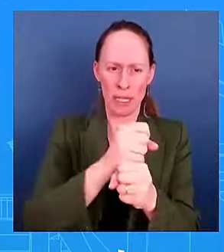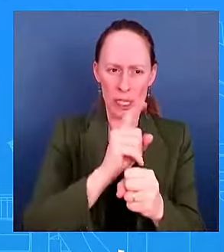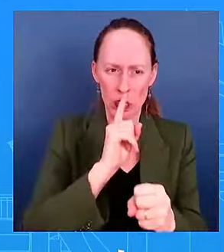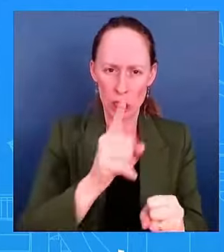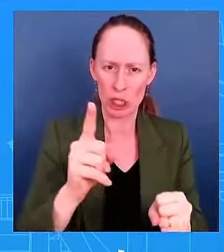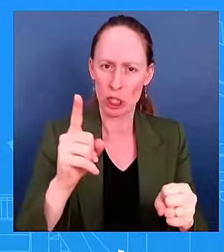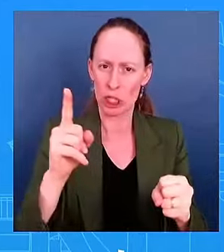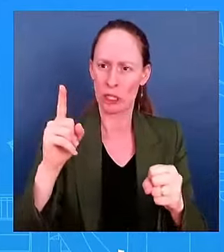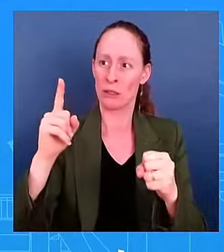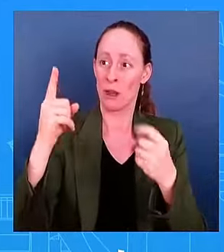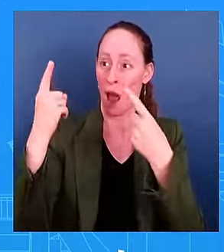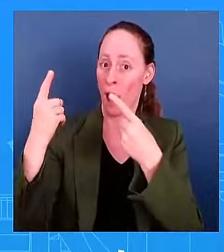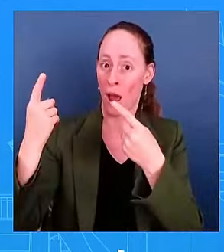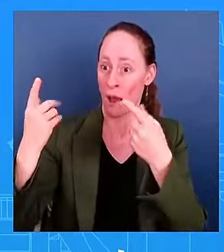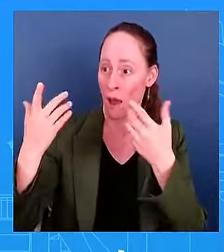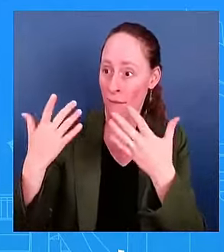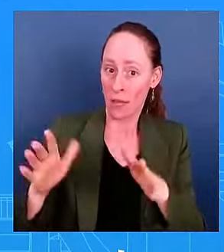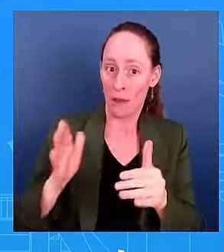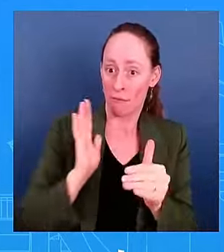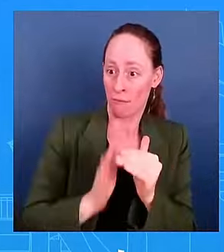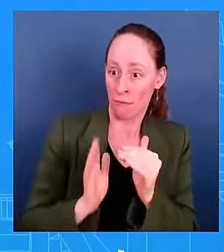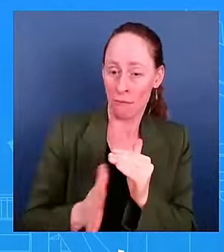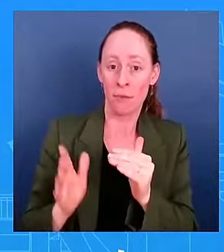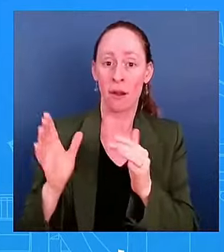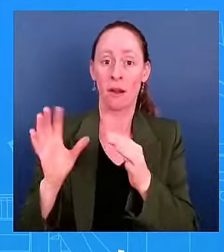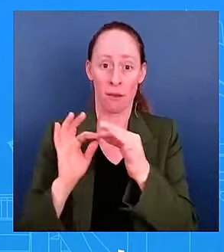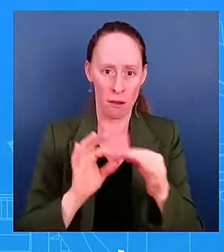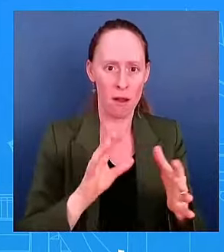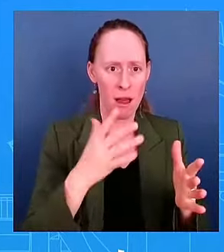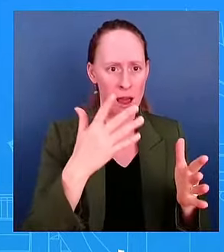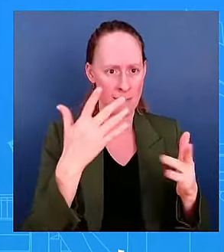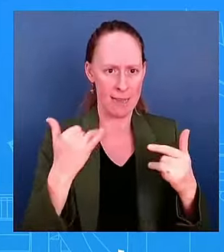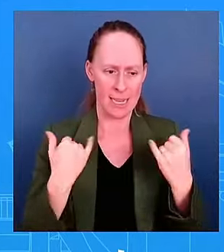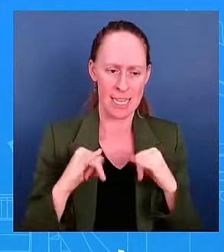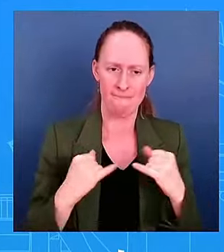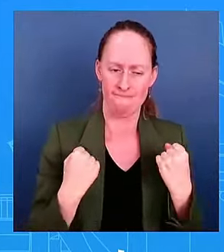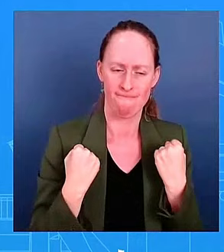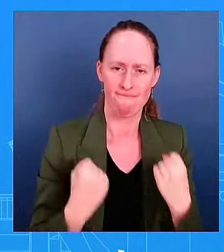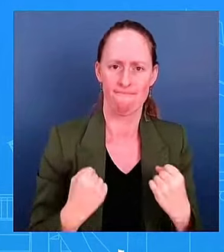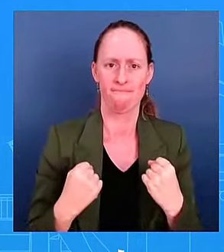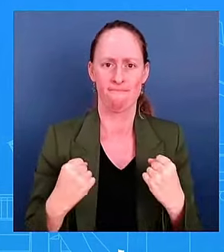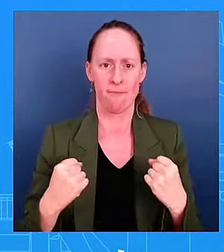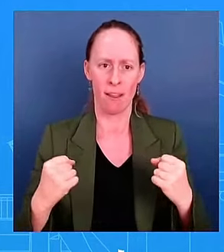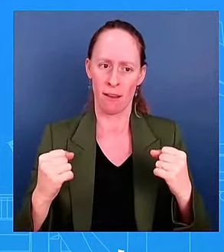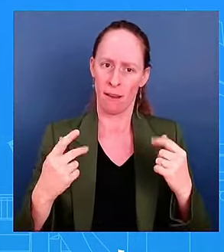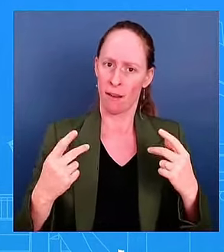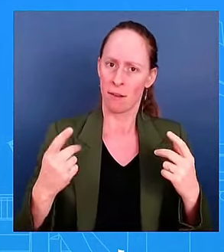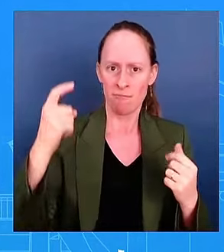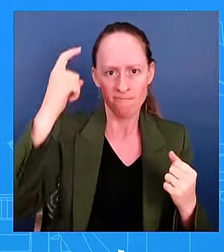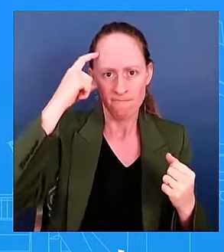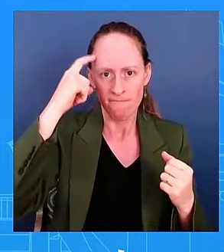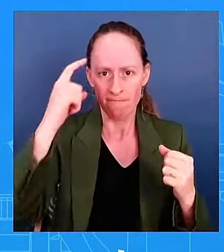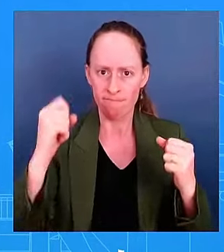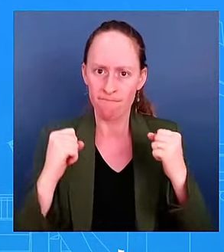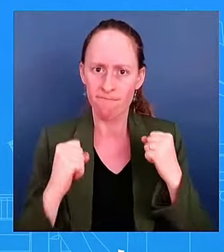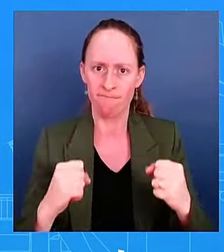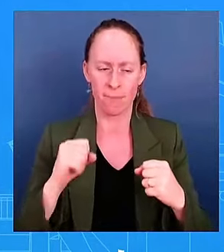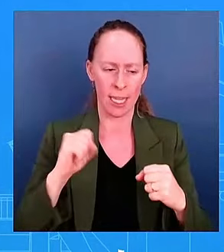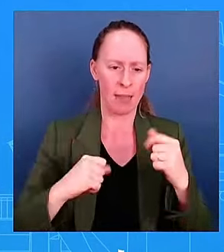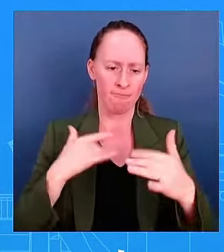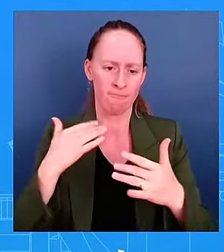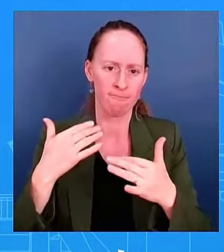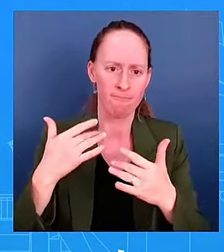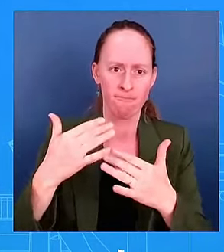whether or not he's physically capable of continuing. I think it is an assessment. I think the fact that he's able to work across the aisle, get really big